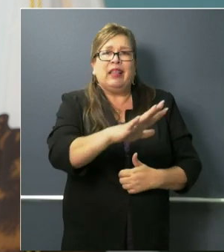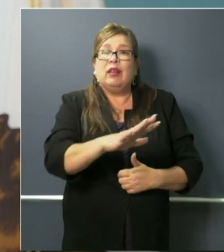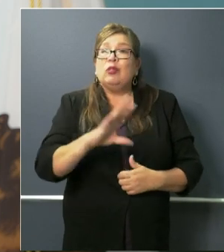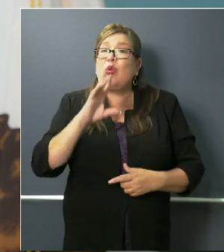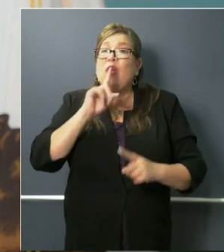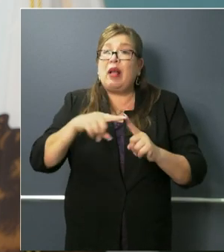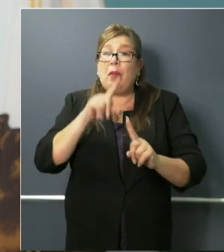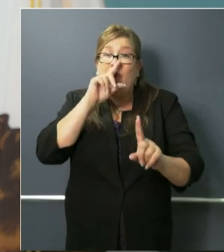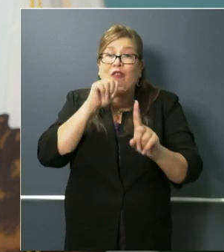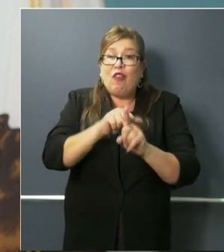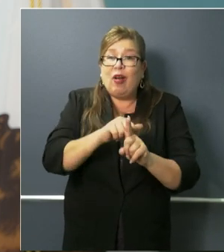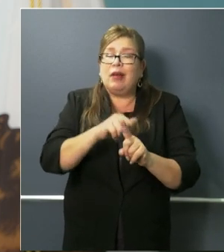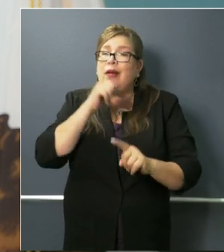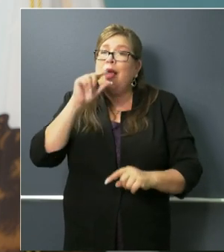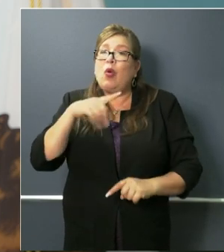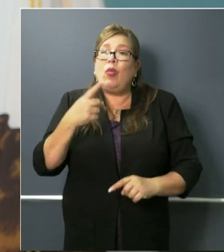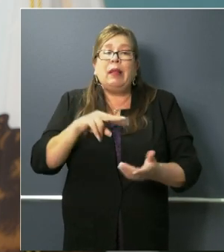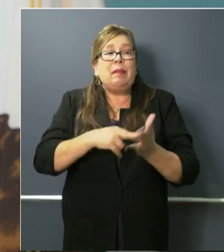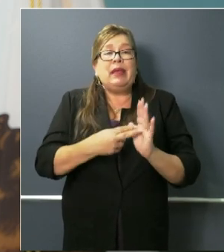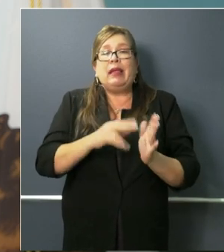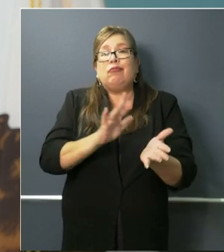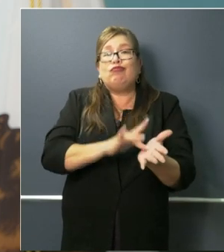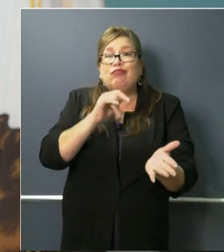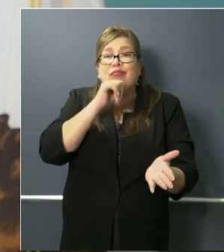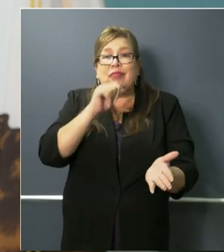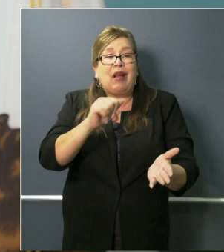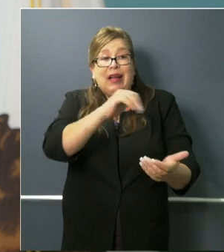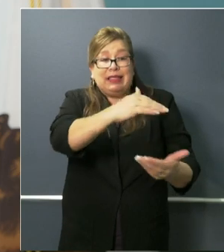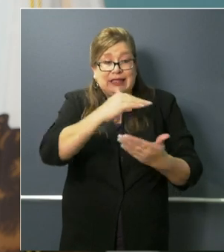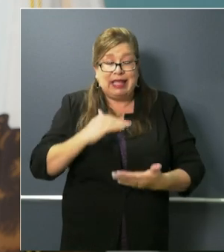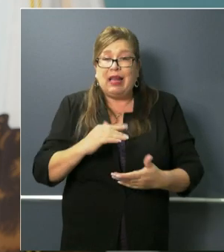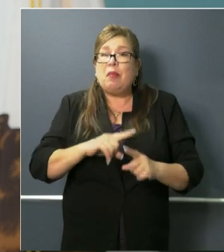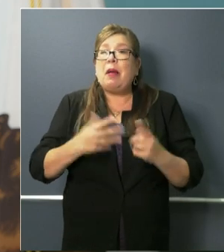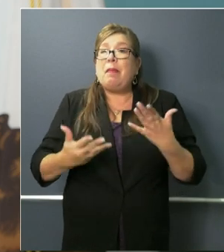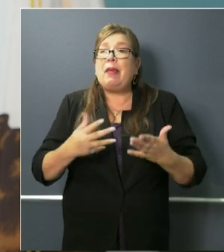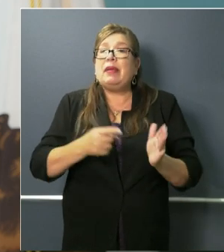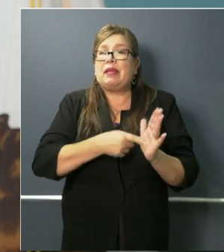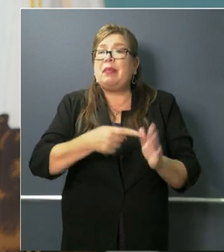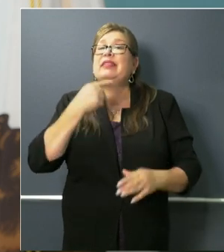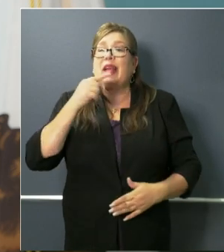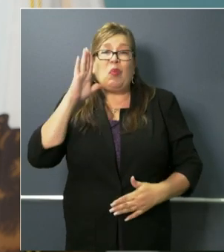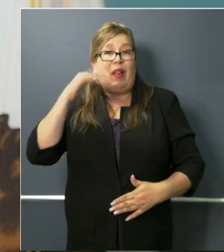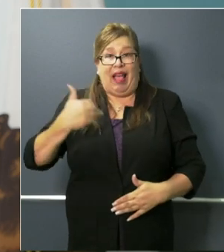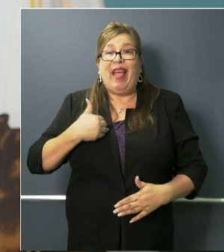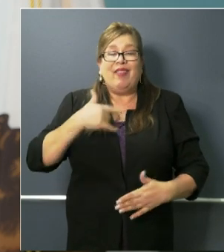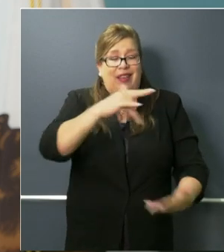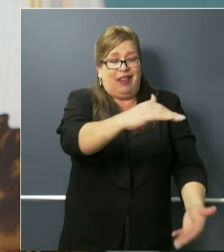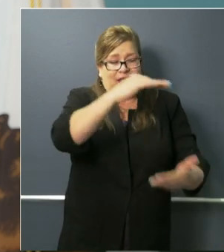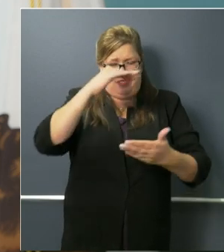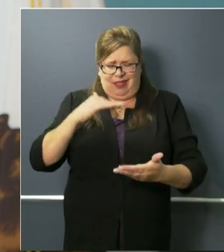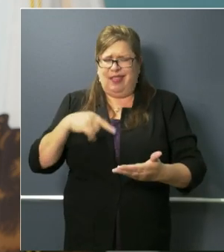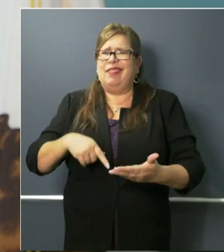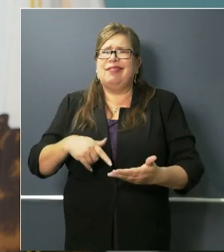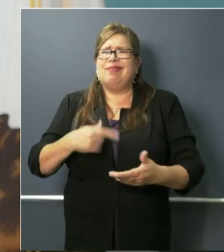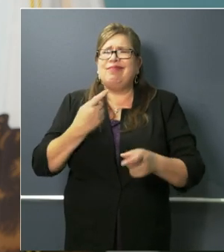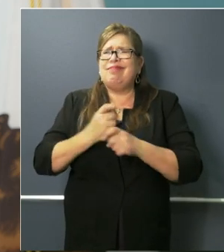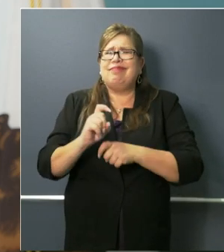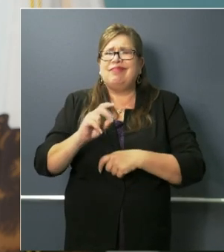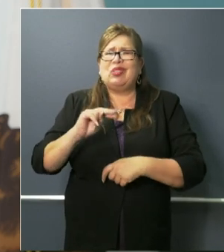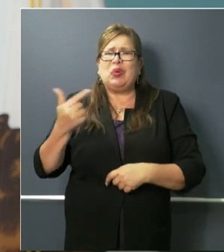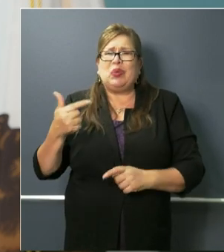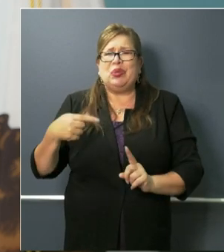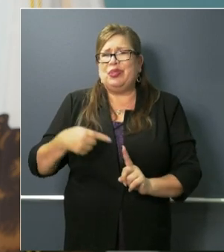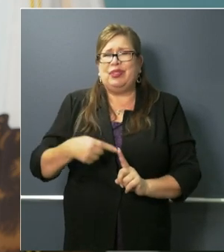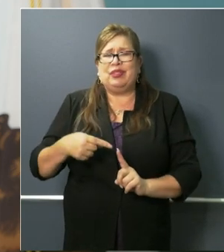inadequate product or product that was identified and labeled as one thing comes in as another or the units that were